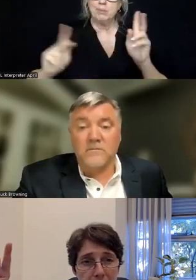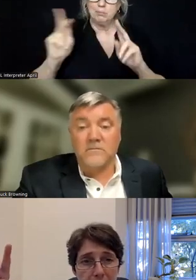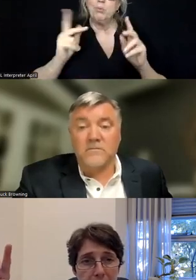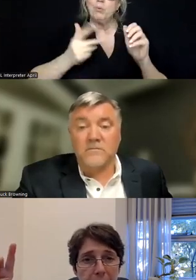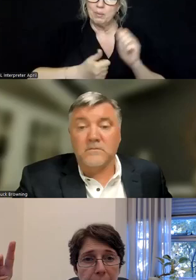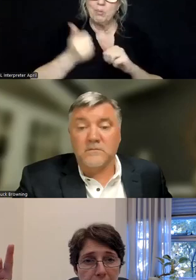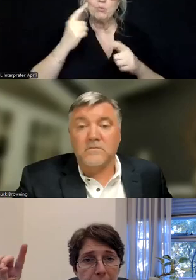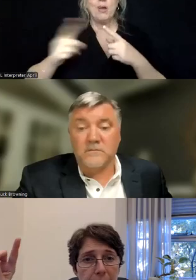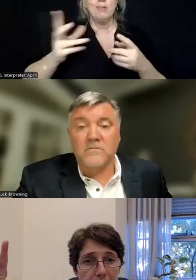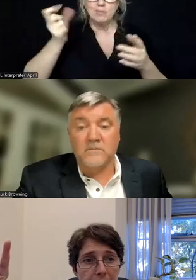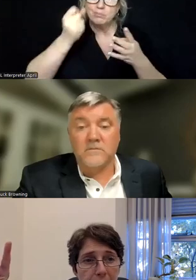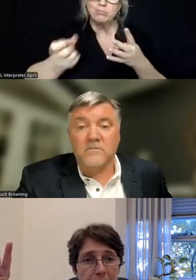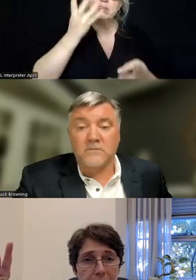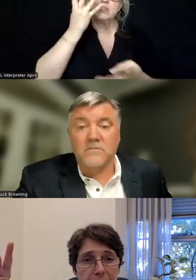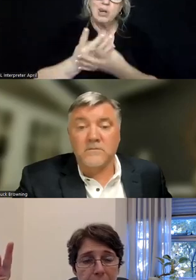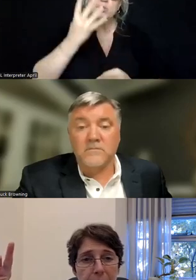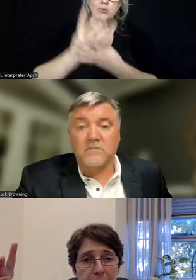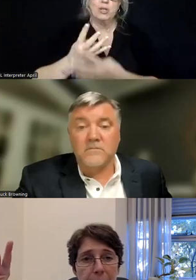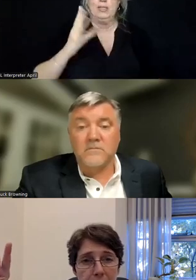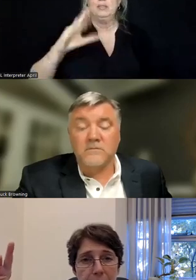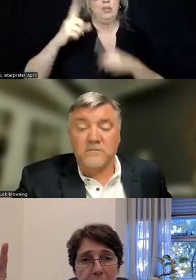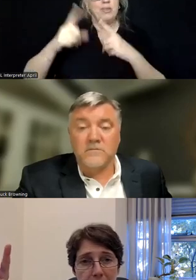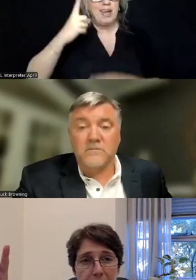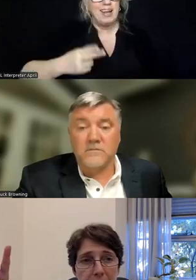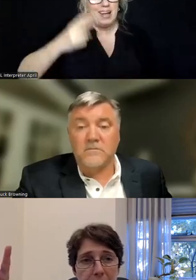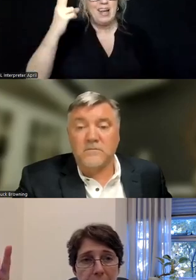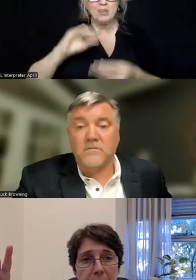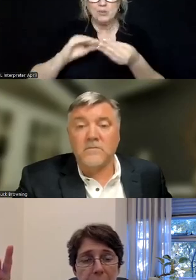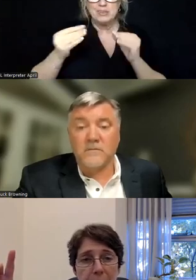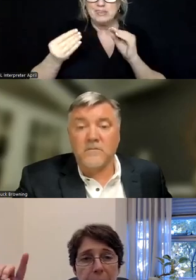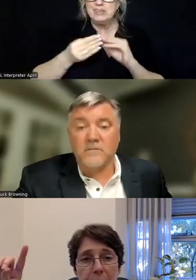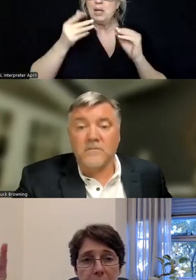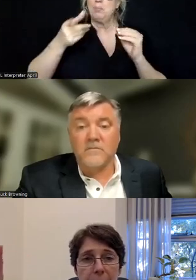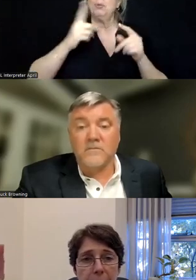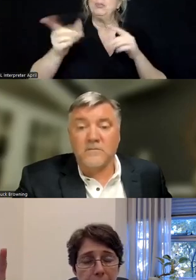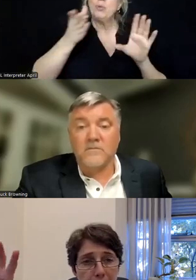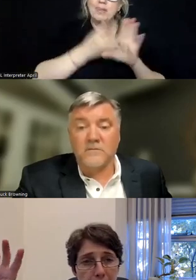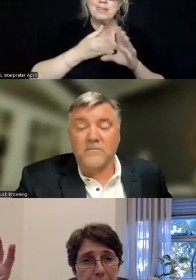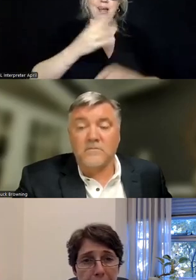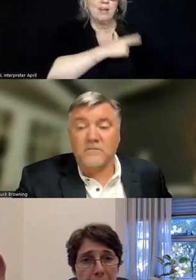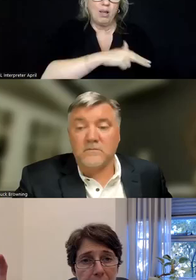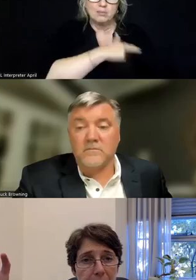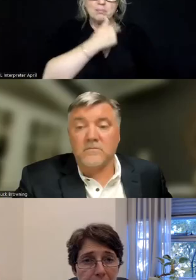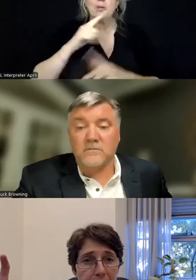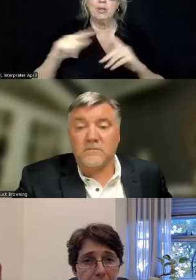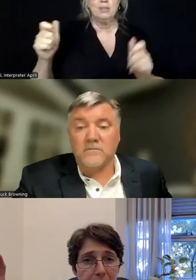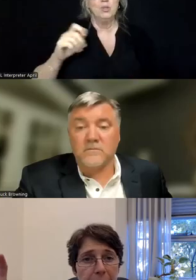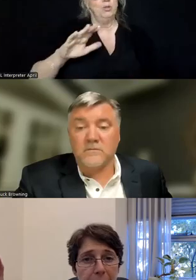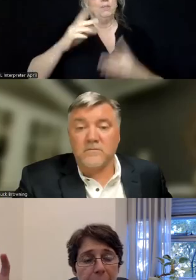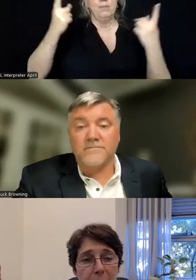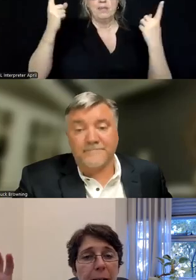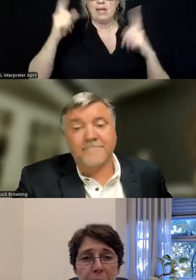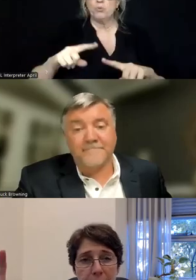getting incarcerated and having higher admissions, higher numbers of admissions to the psych hospital. And so, that agreement,